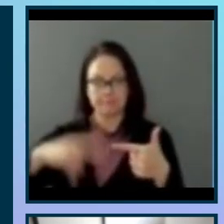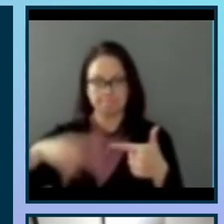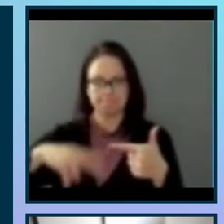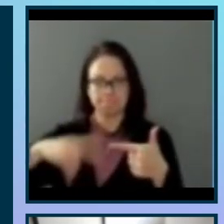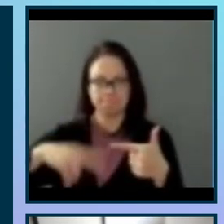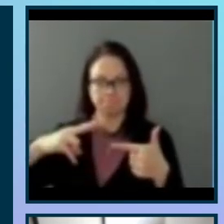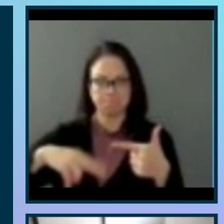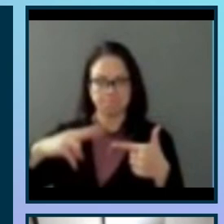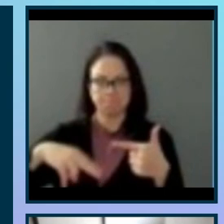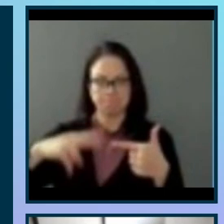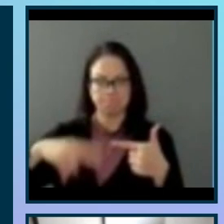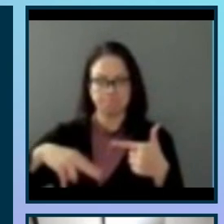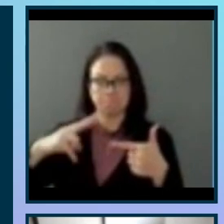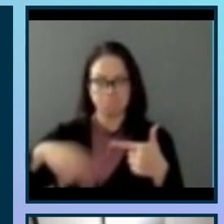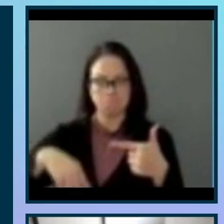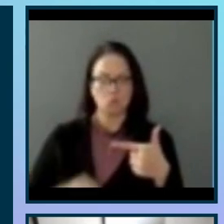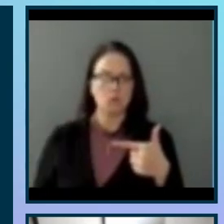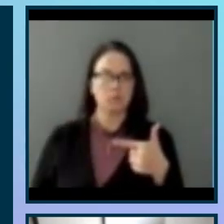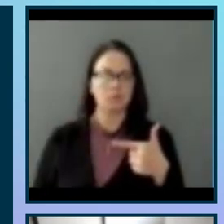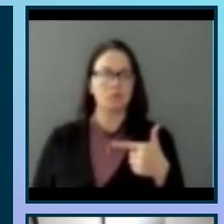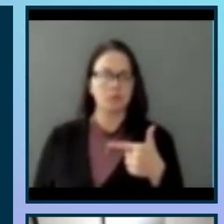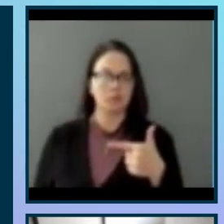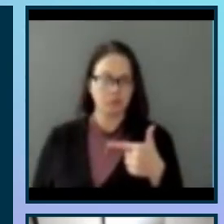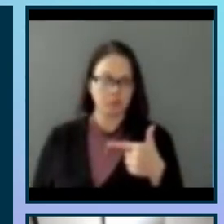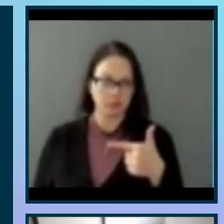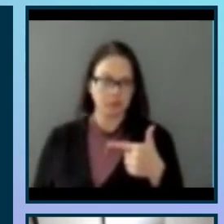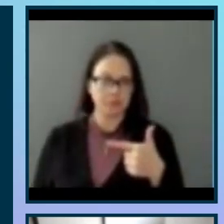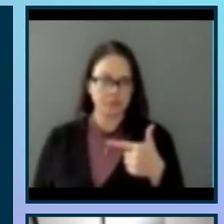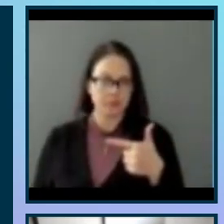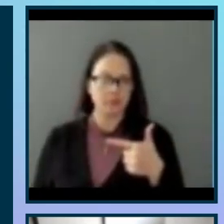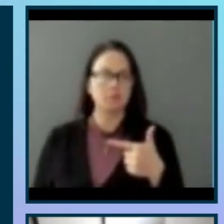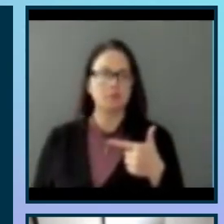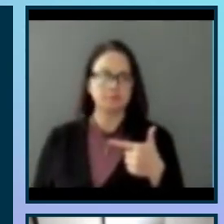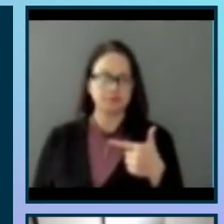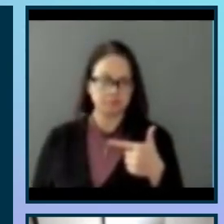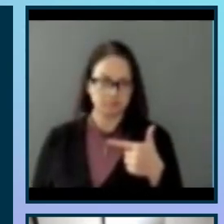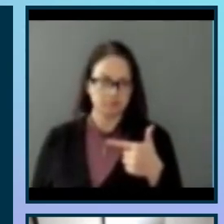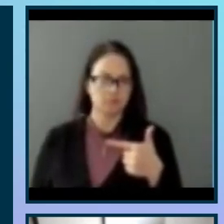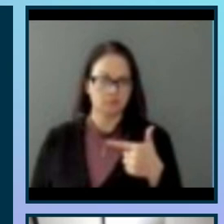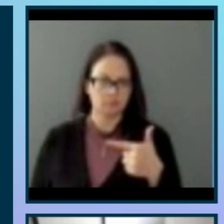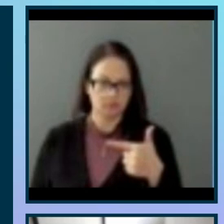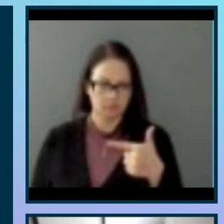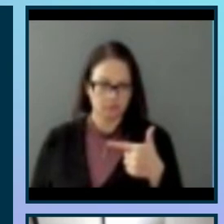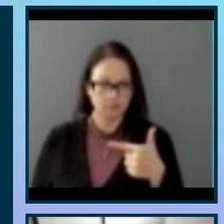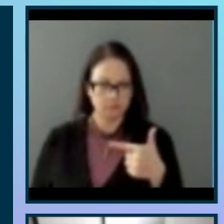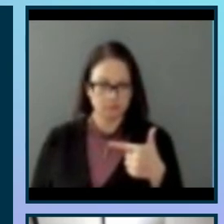tailored to the user's unique needs, for example, enlarging font size on the page, skip to main content button,